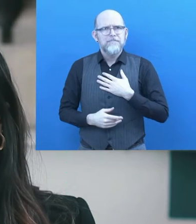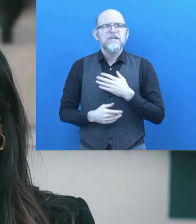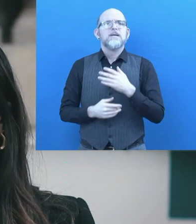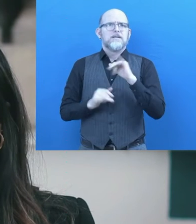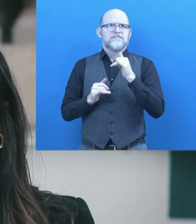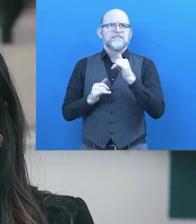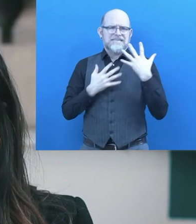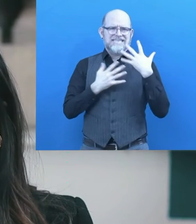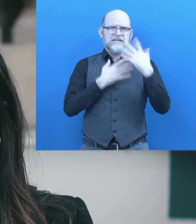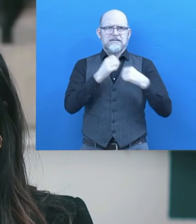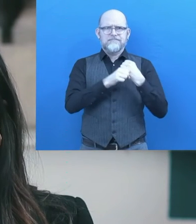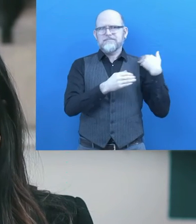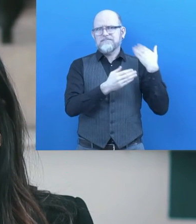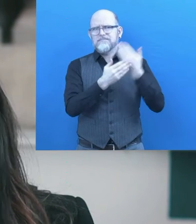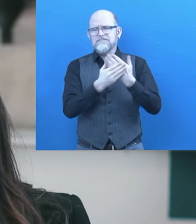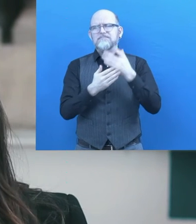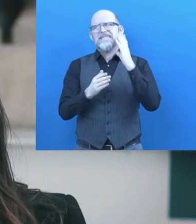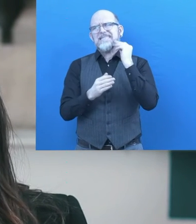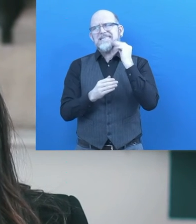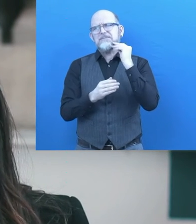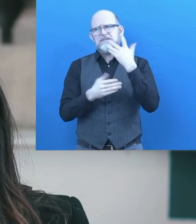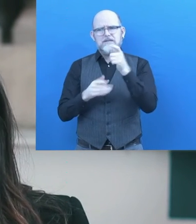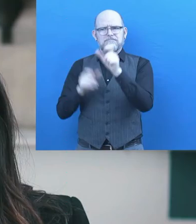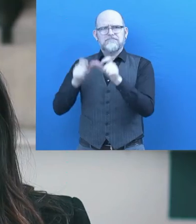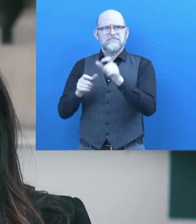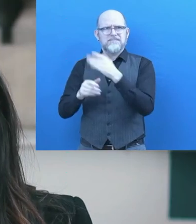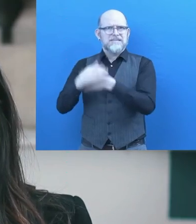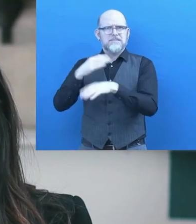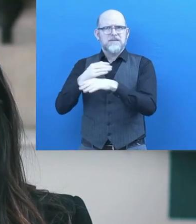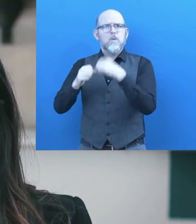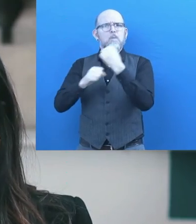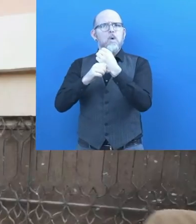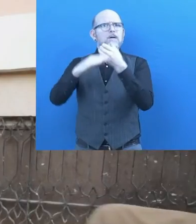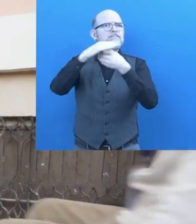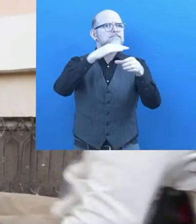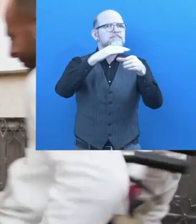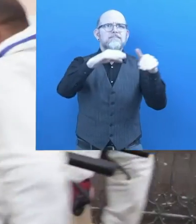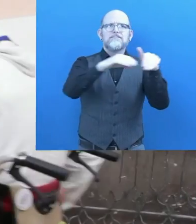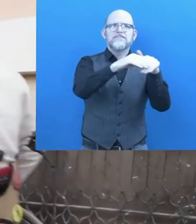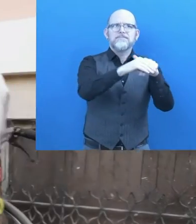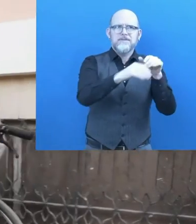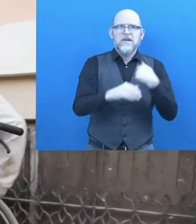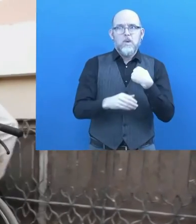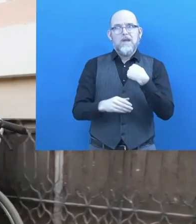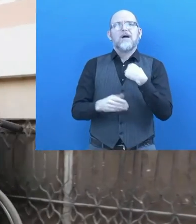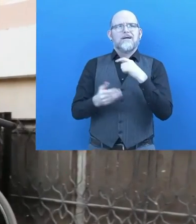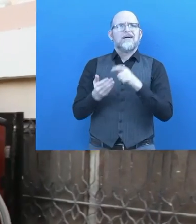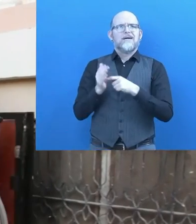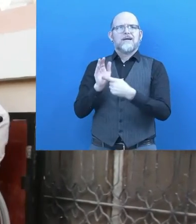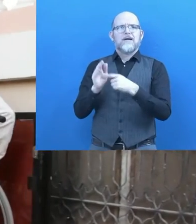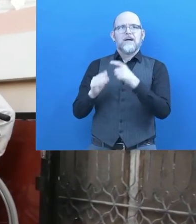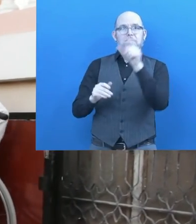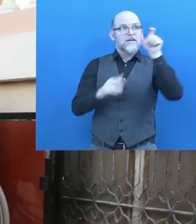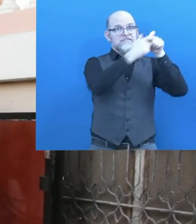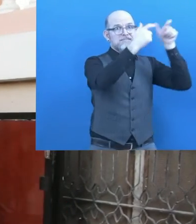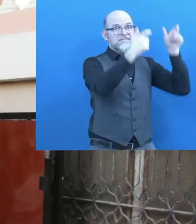We've been working for 10 years in the field of employment of persons with disabilities. And therefore, we support employers to find out what